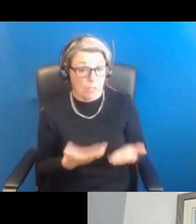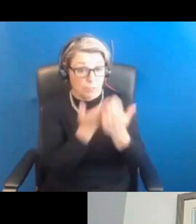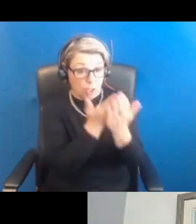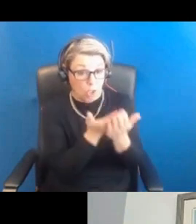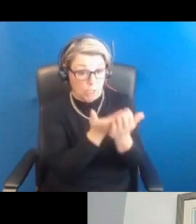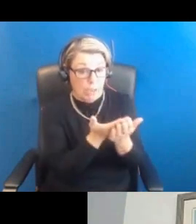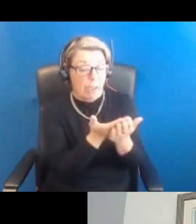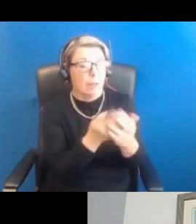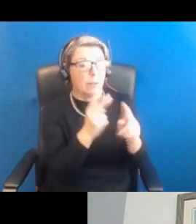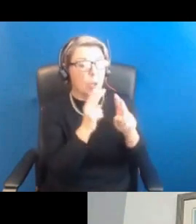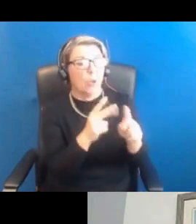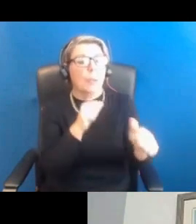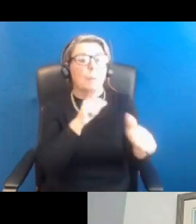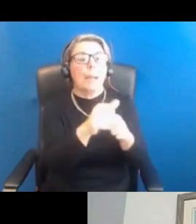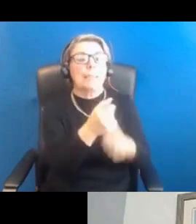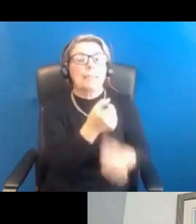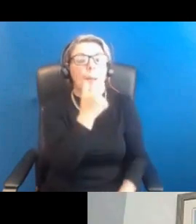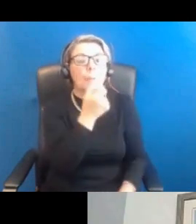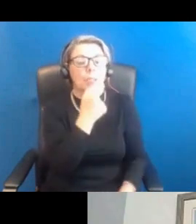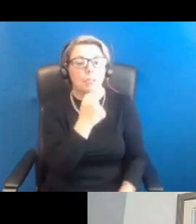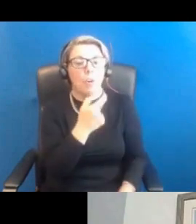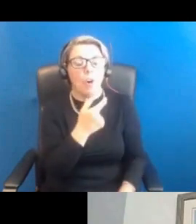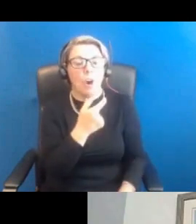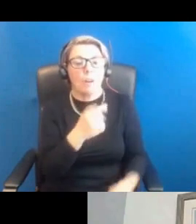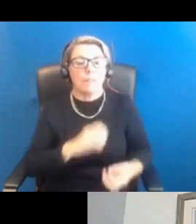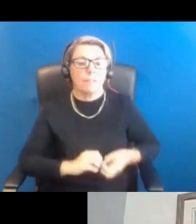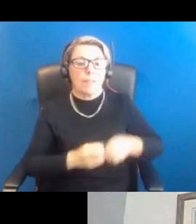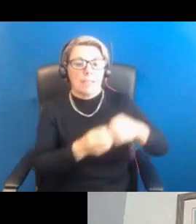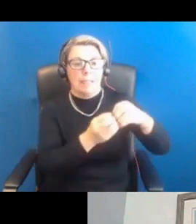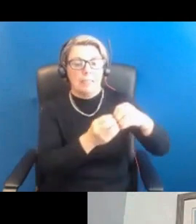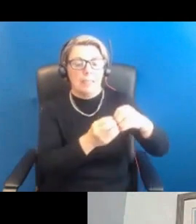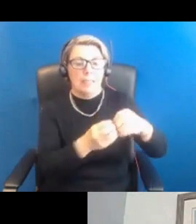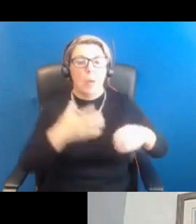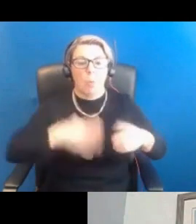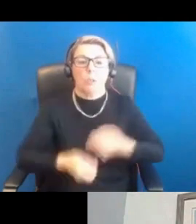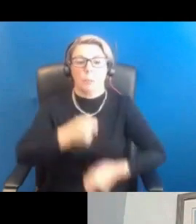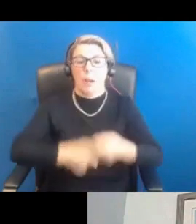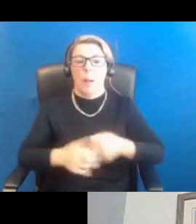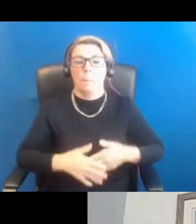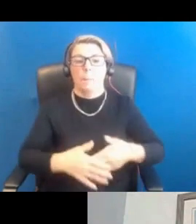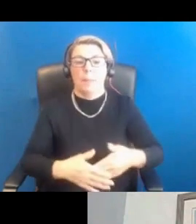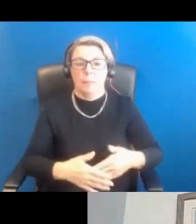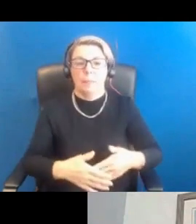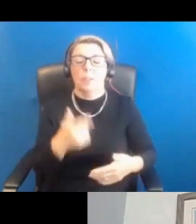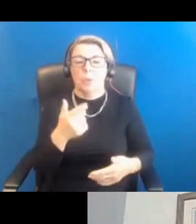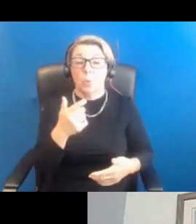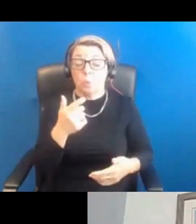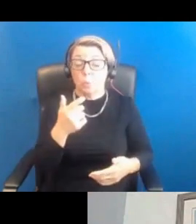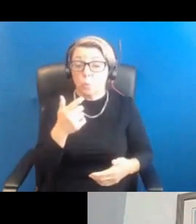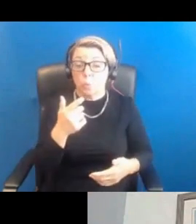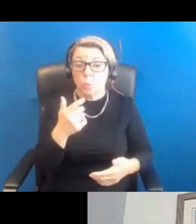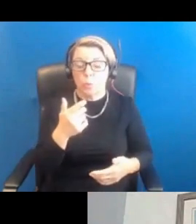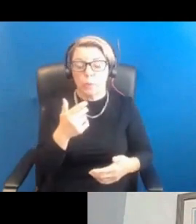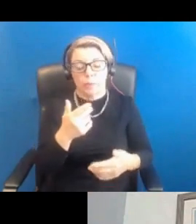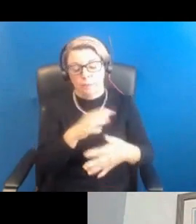the best tablets to use for fertility and PCOS. We know that there are several tablets that we can use, and what we're doing is comparing